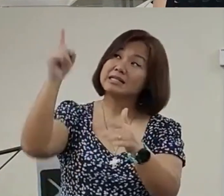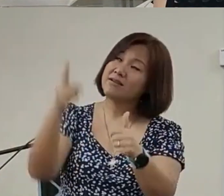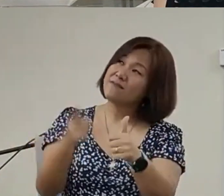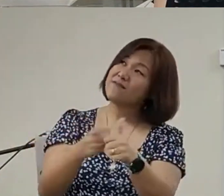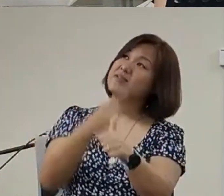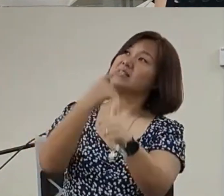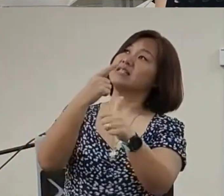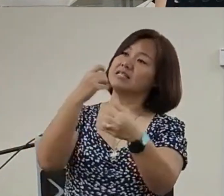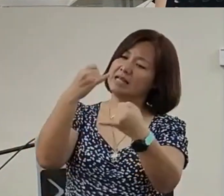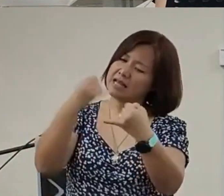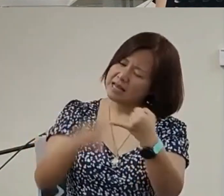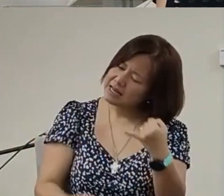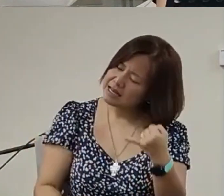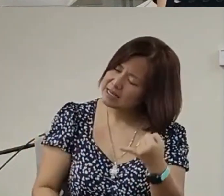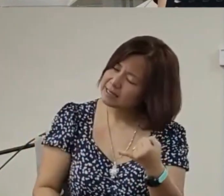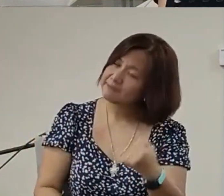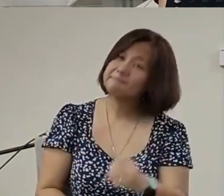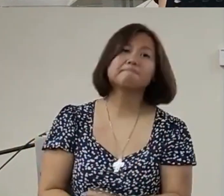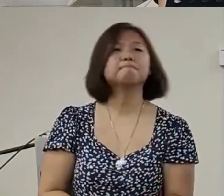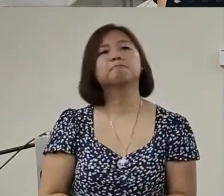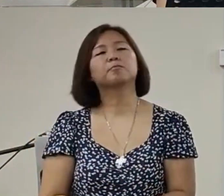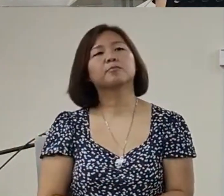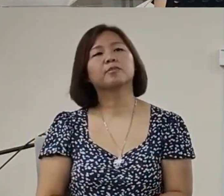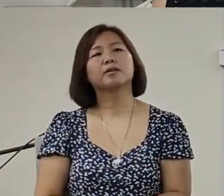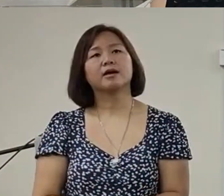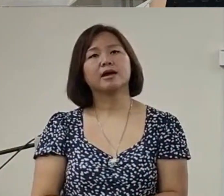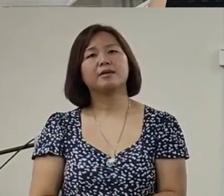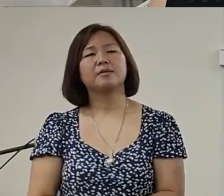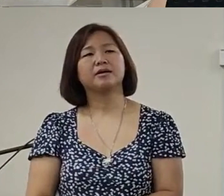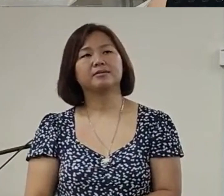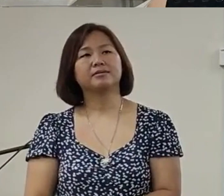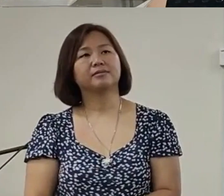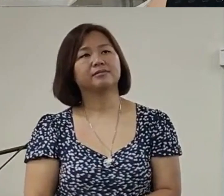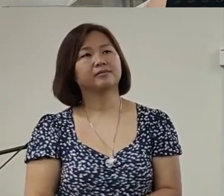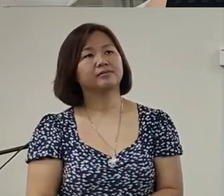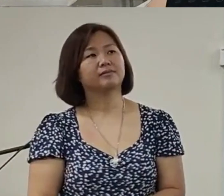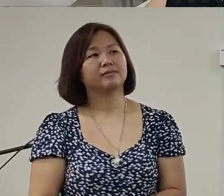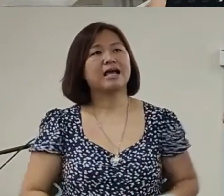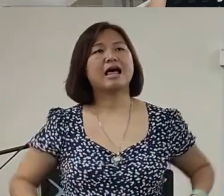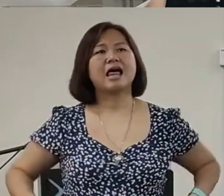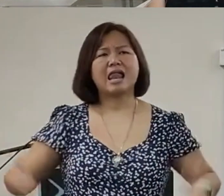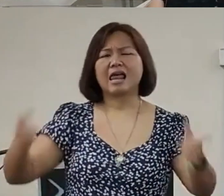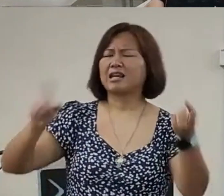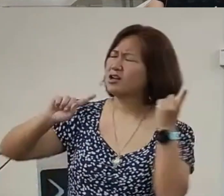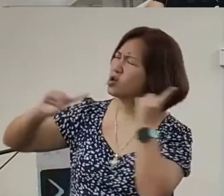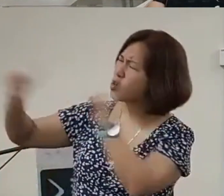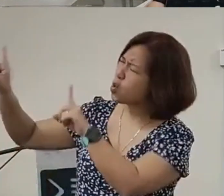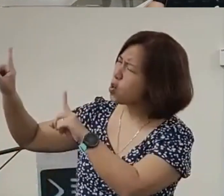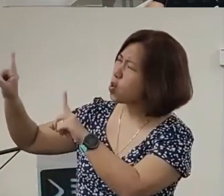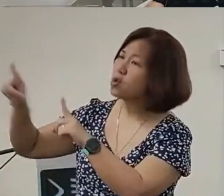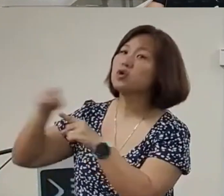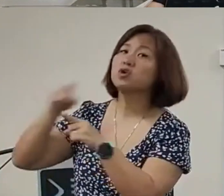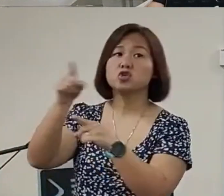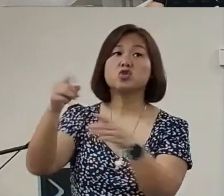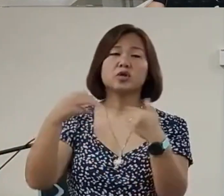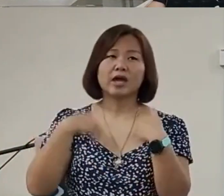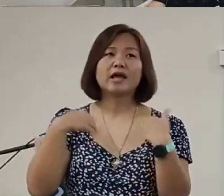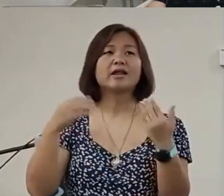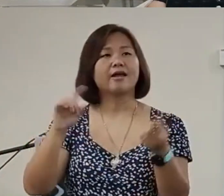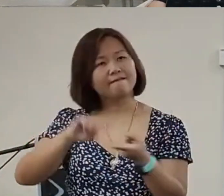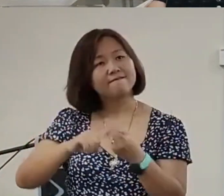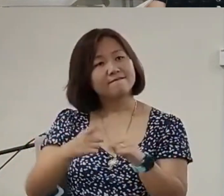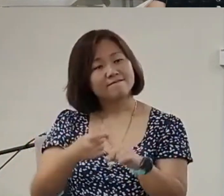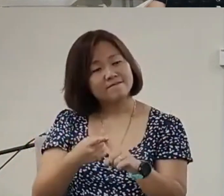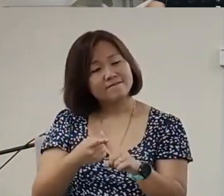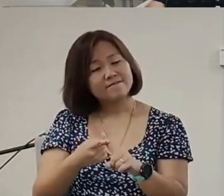he's the alphaand omegaand can somebodysay amenlet goofI mean you can havefriendships